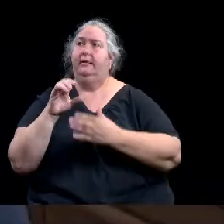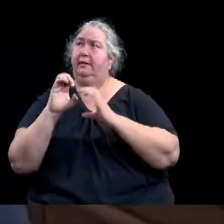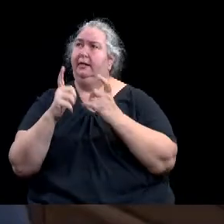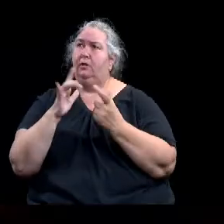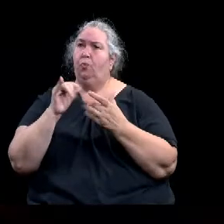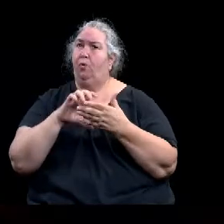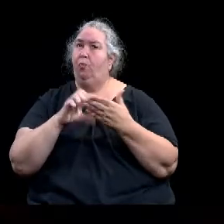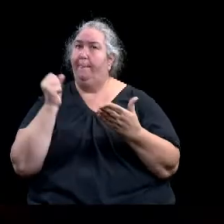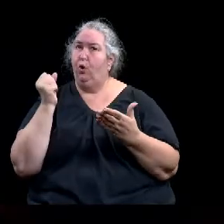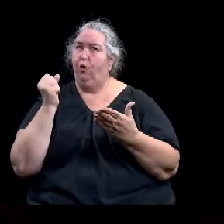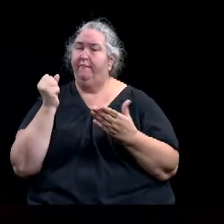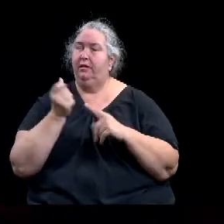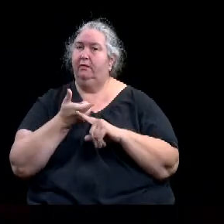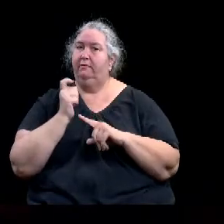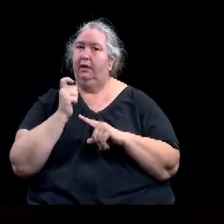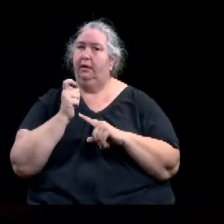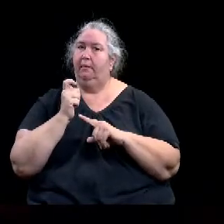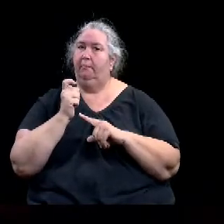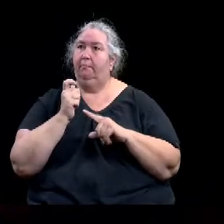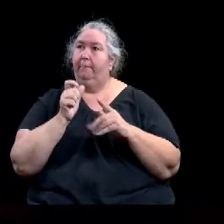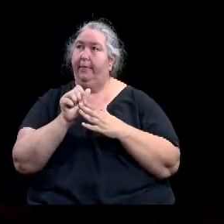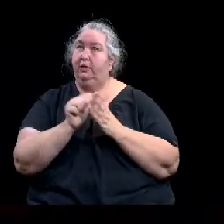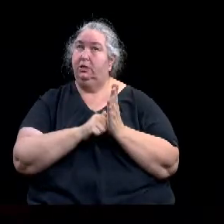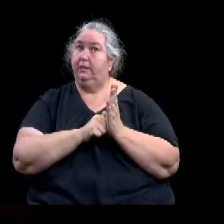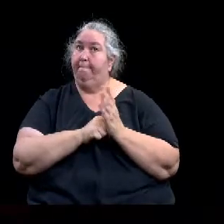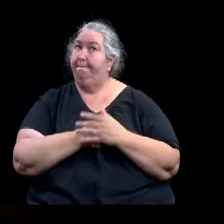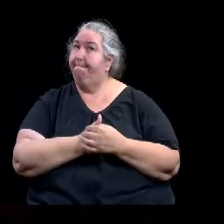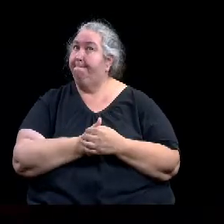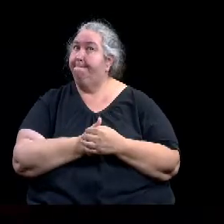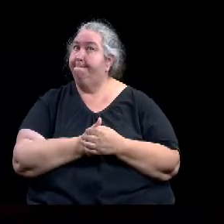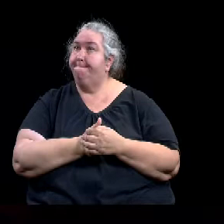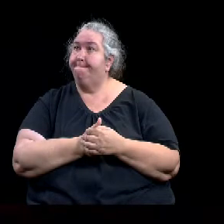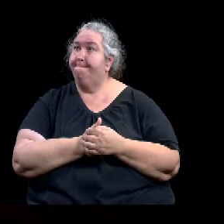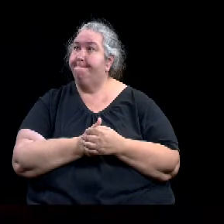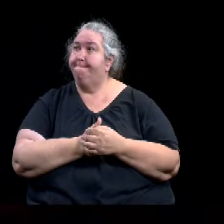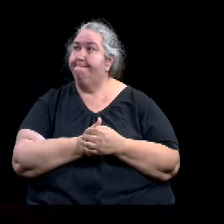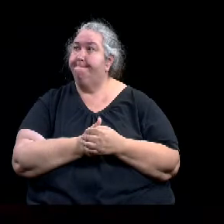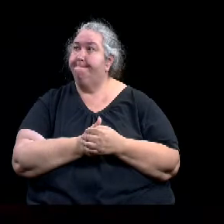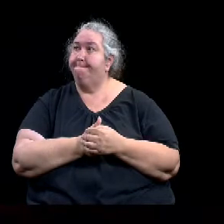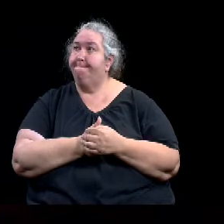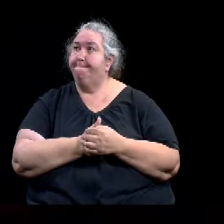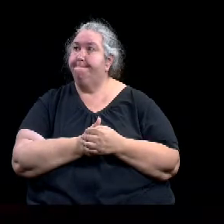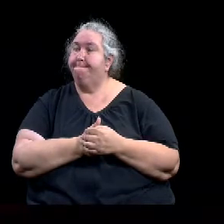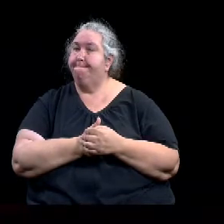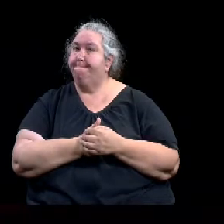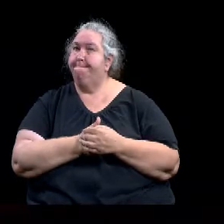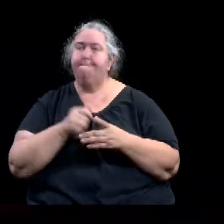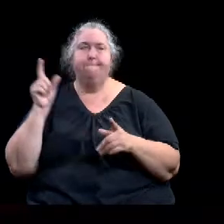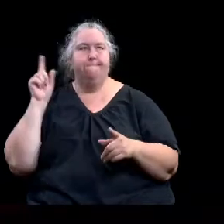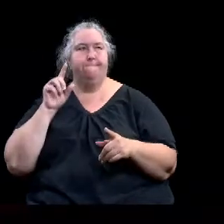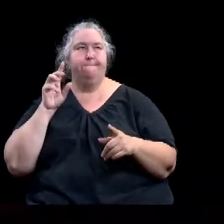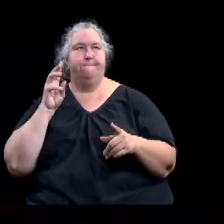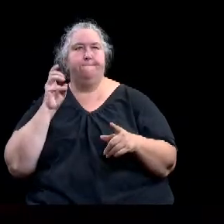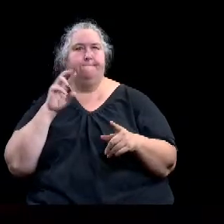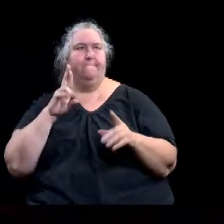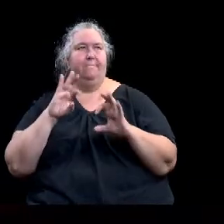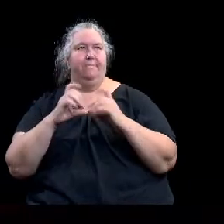Mayor and council, I know that we have to pull, um, two resolutions from the consent agenda.